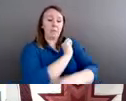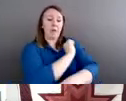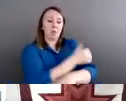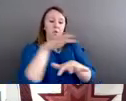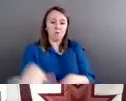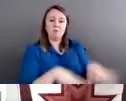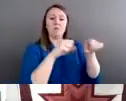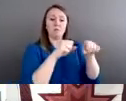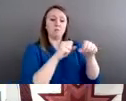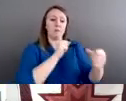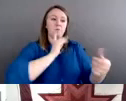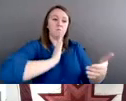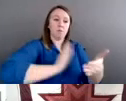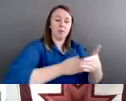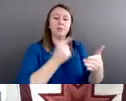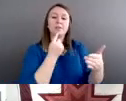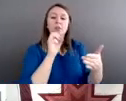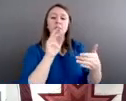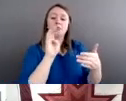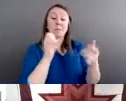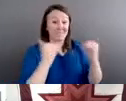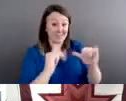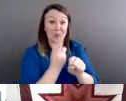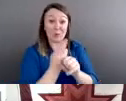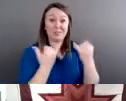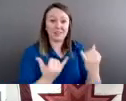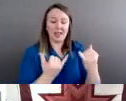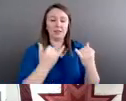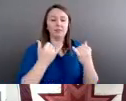prosecute serious crimes in the federal government.